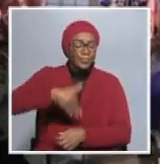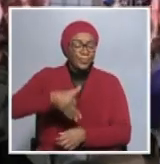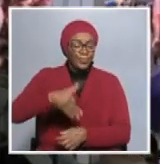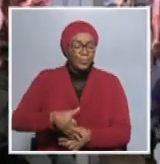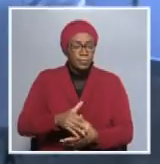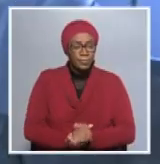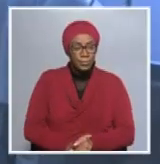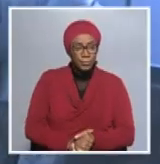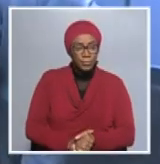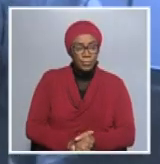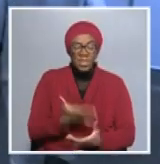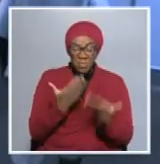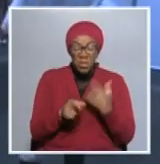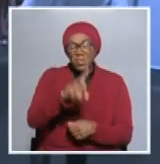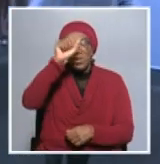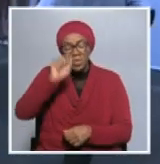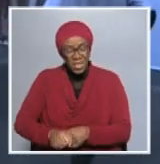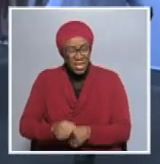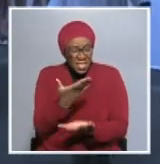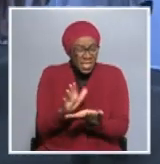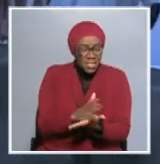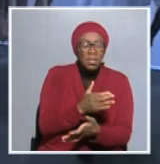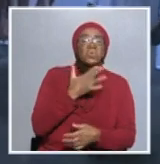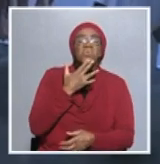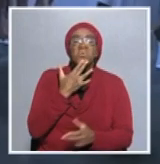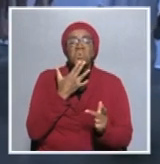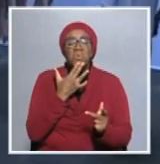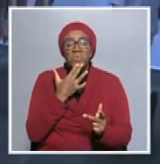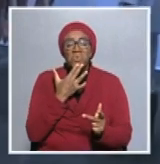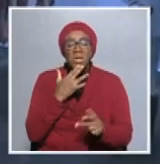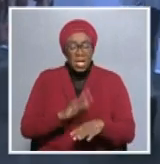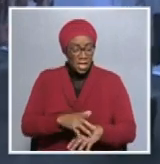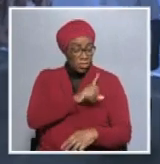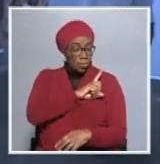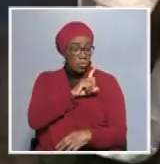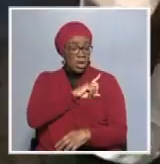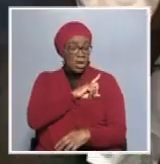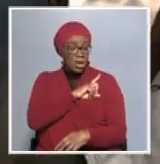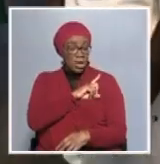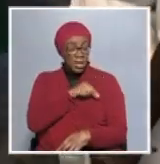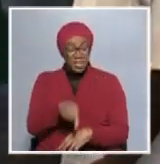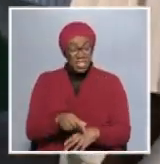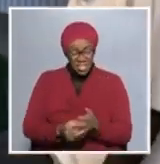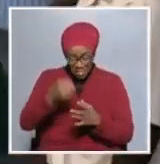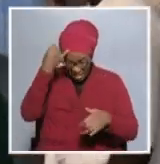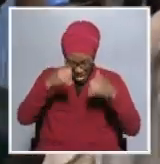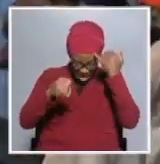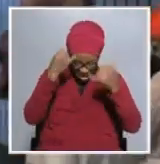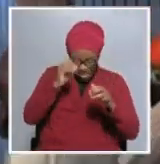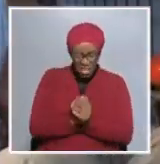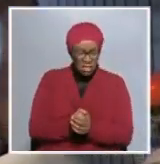perhaps maybe you can just share who and why is this whole idea being opposed.